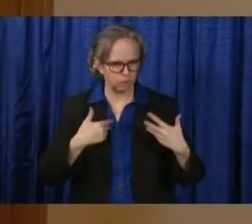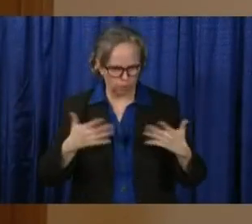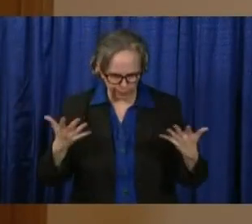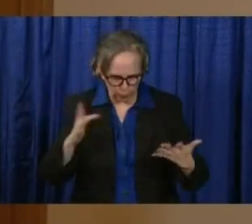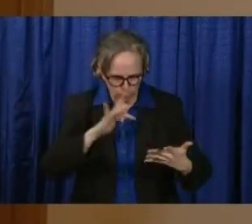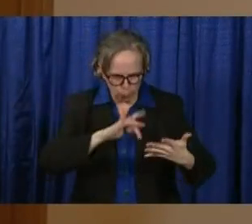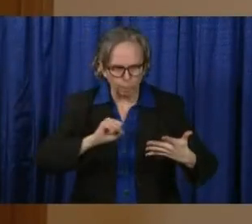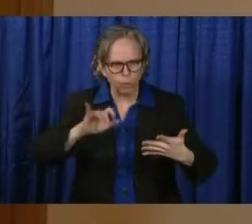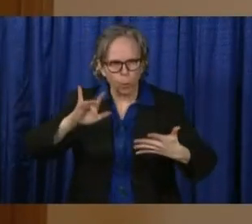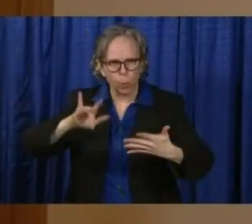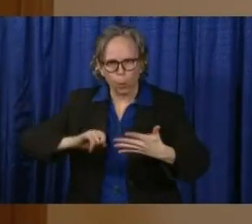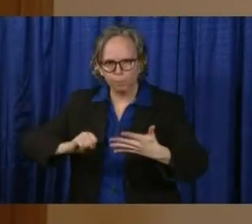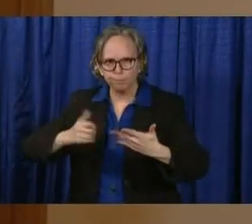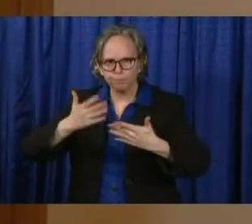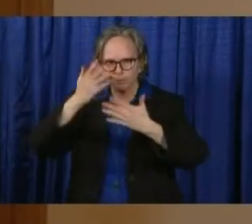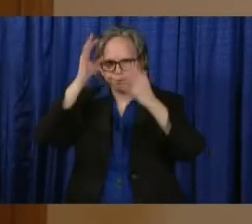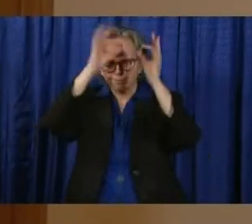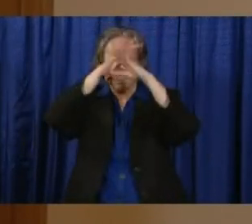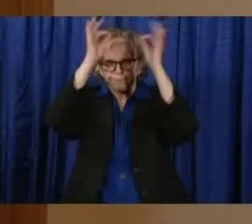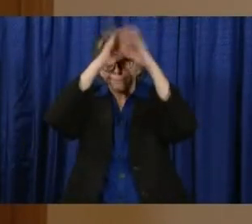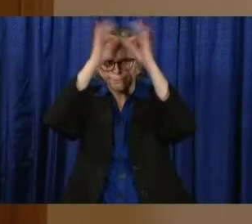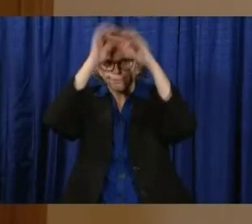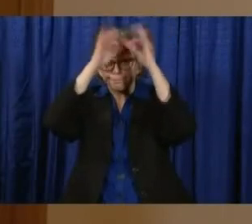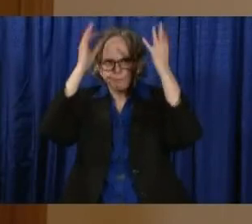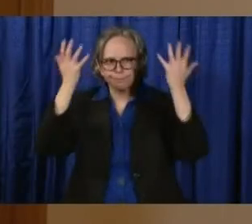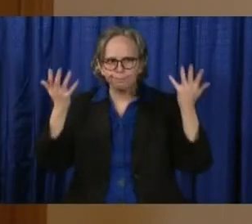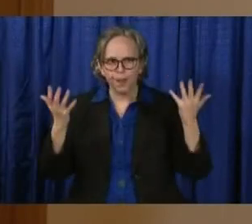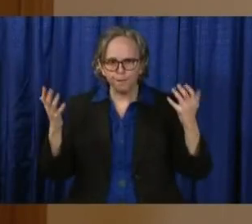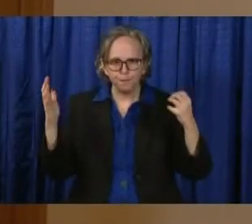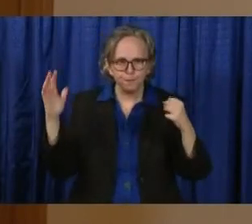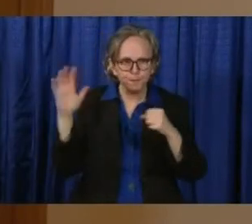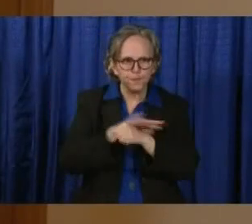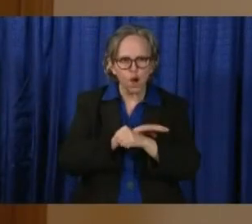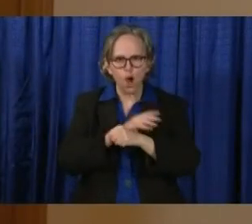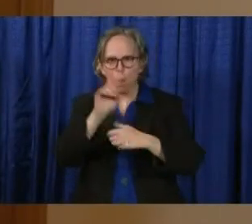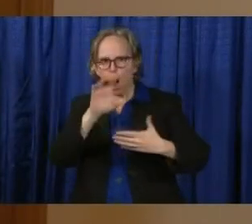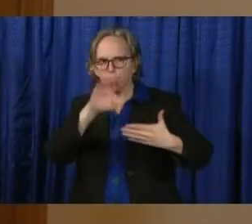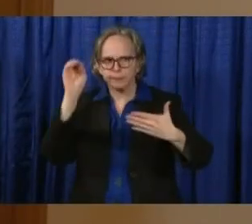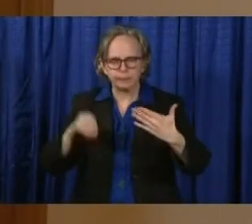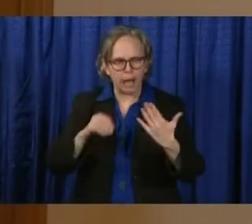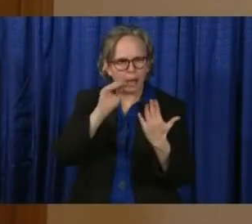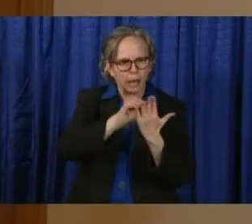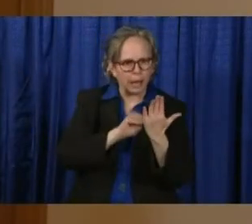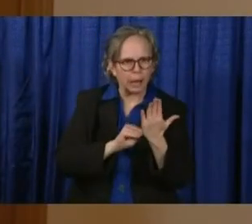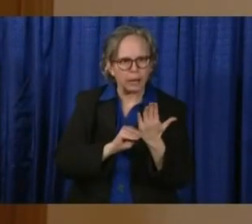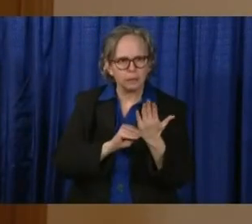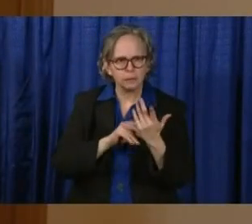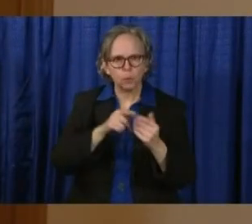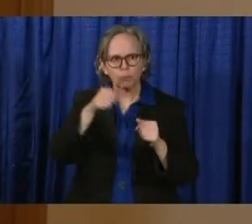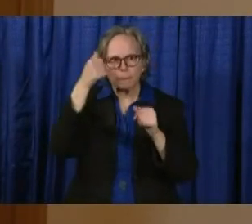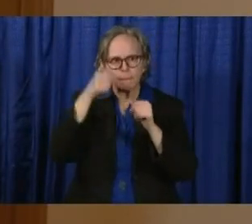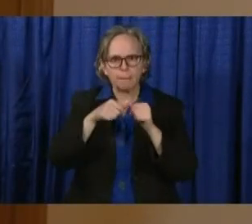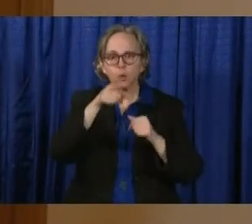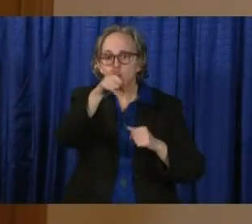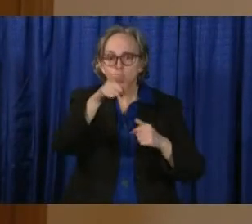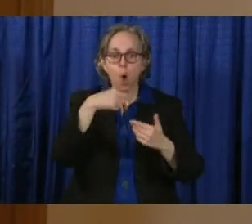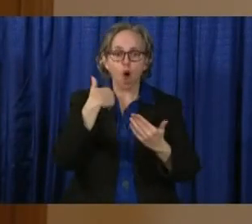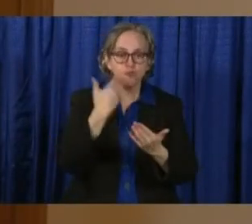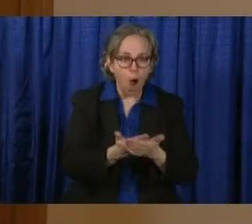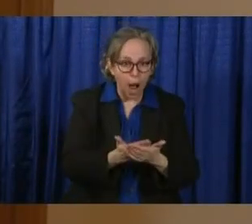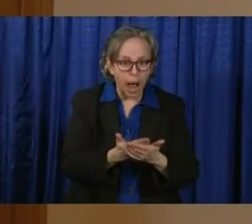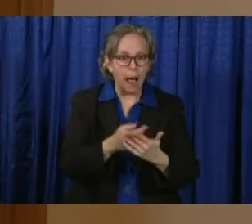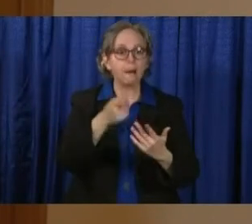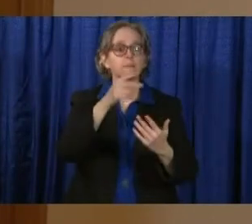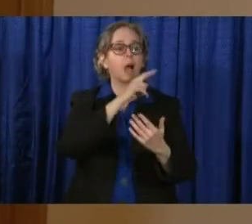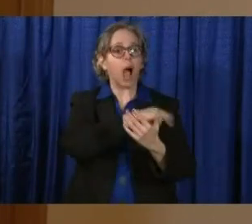know, but we really need folks to fill that out as a way of getting some of the data. What we do know by